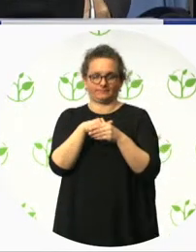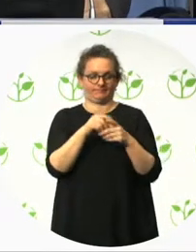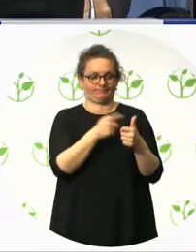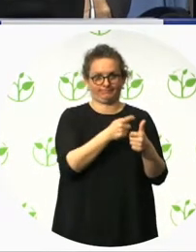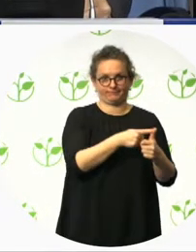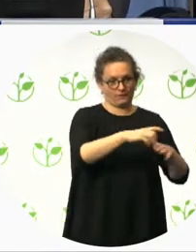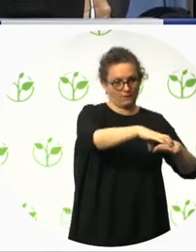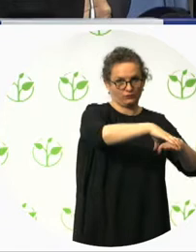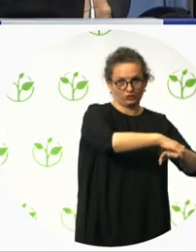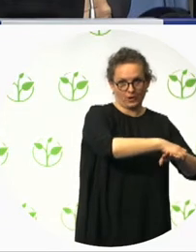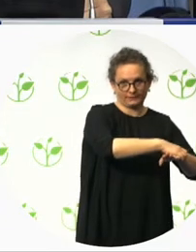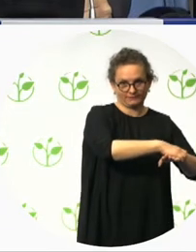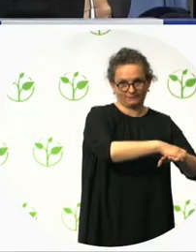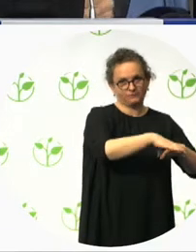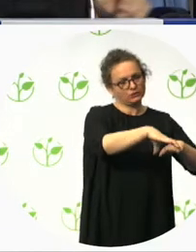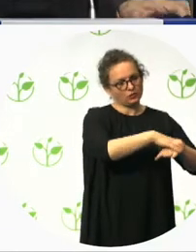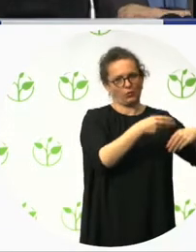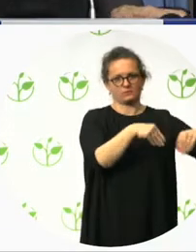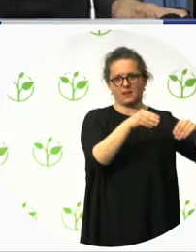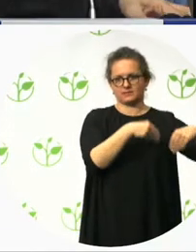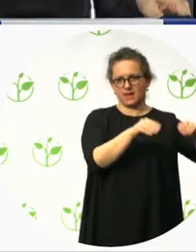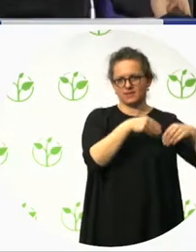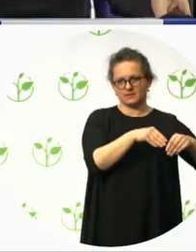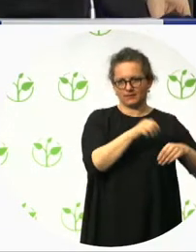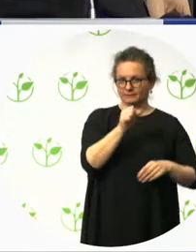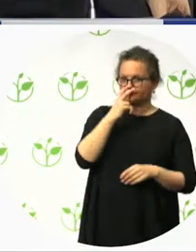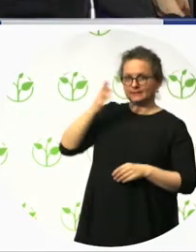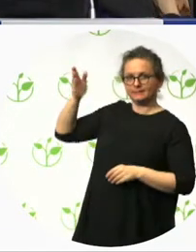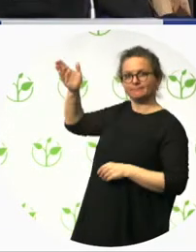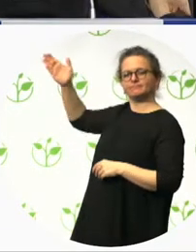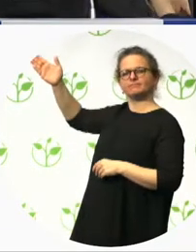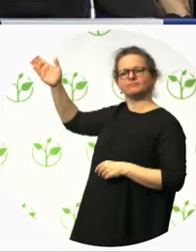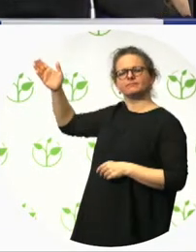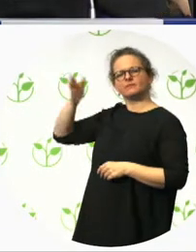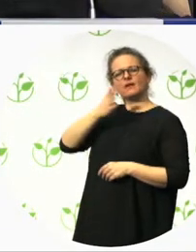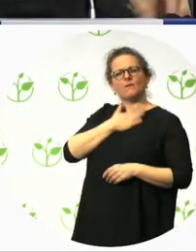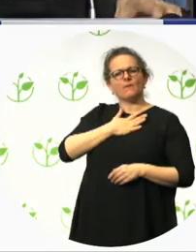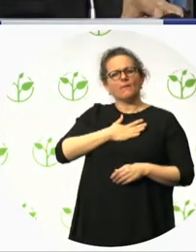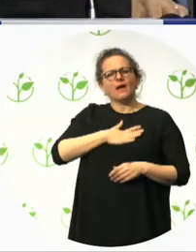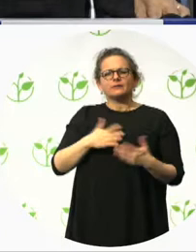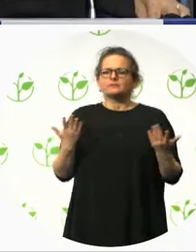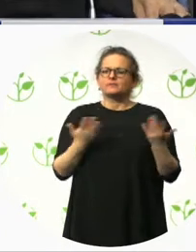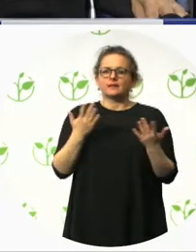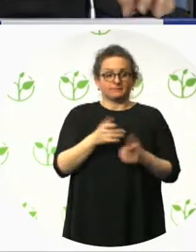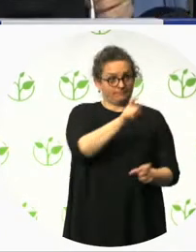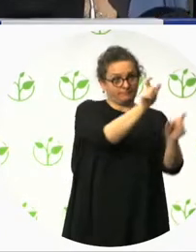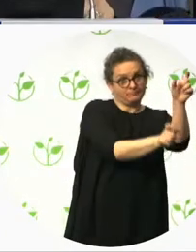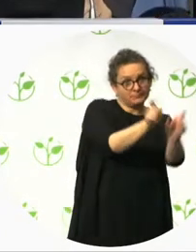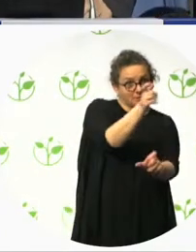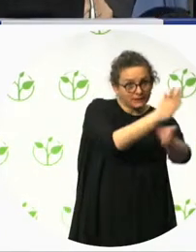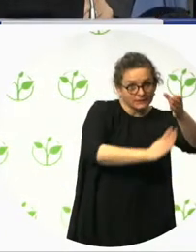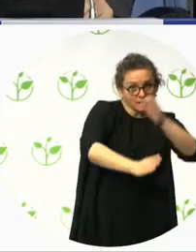the first one of the goals I just mentioned, employment, these shops are normally franchises run by non-profit